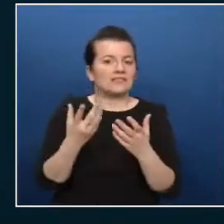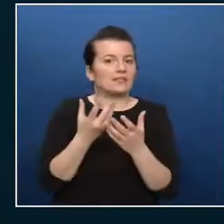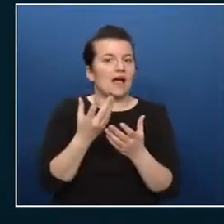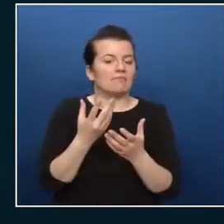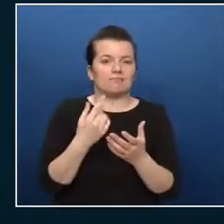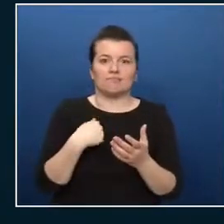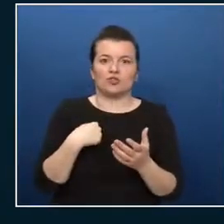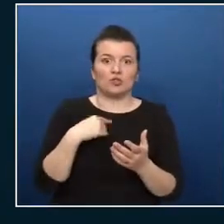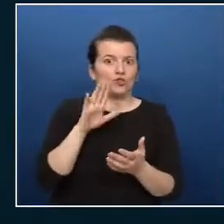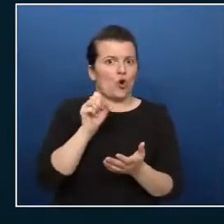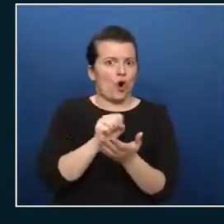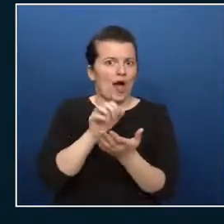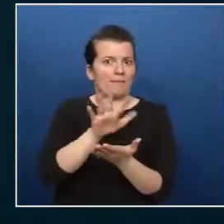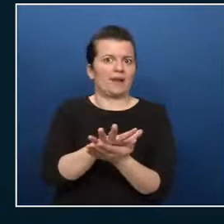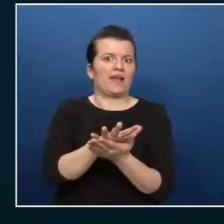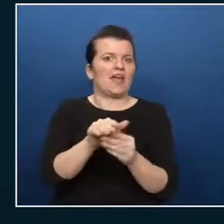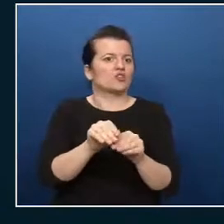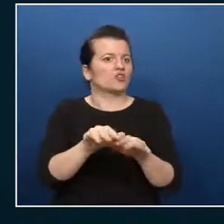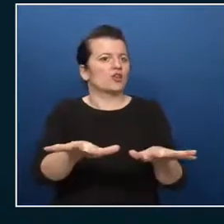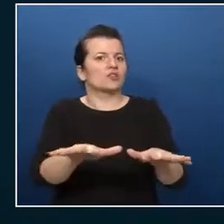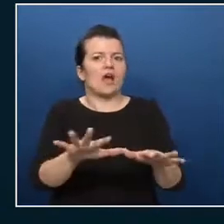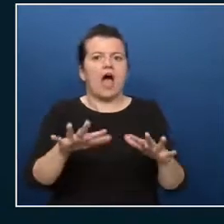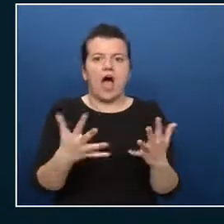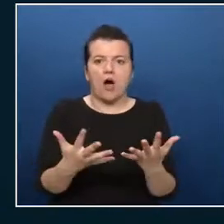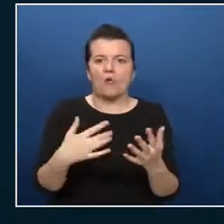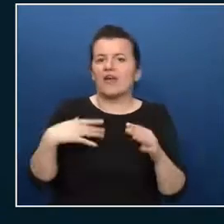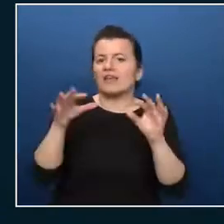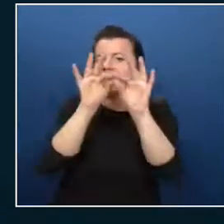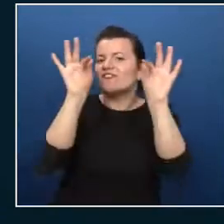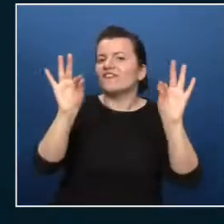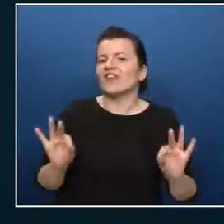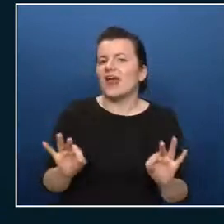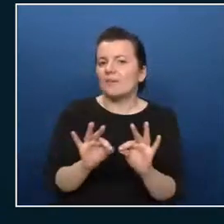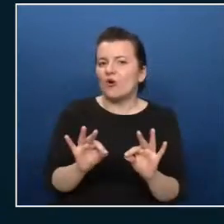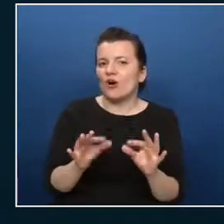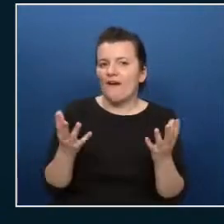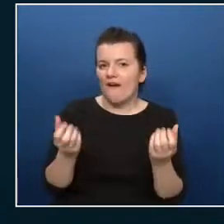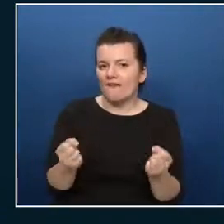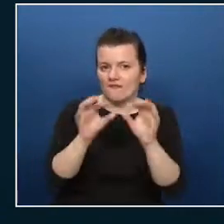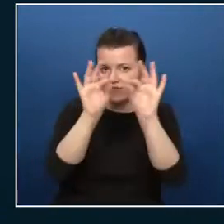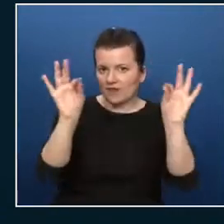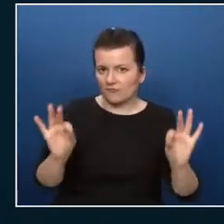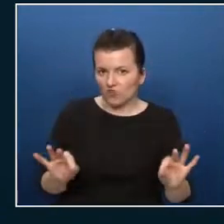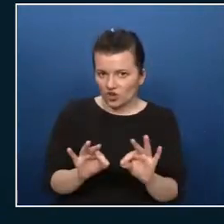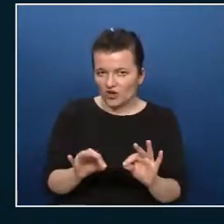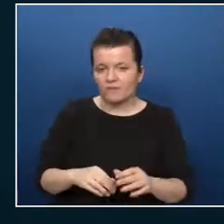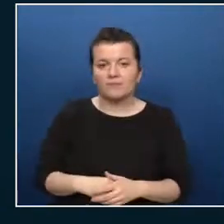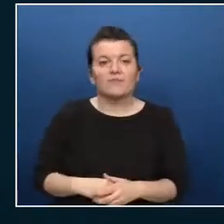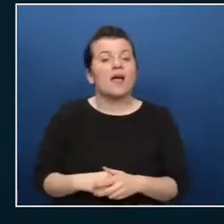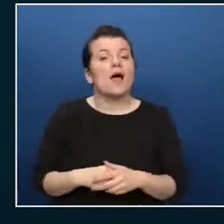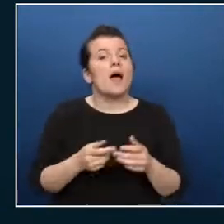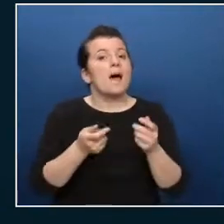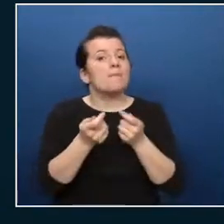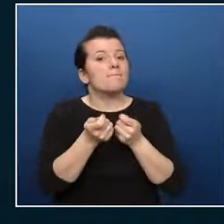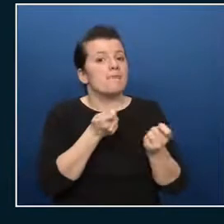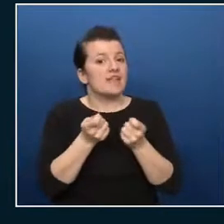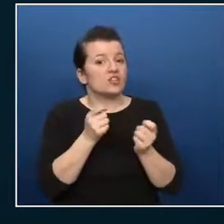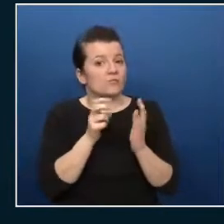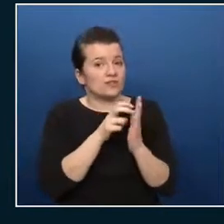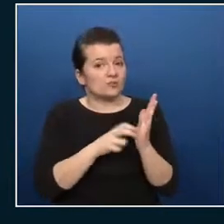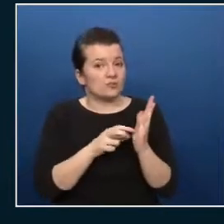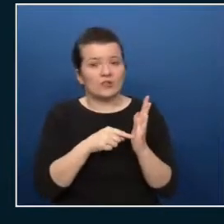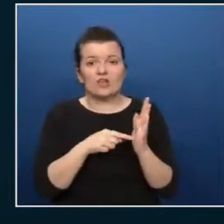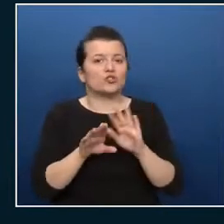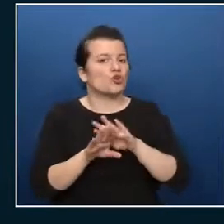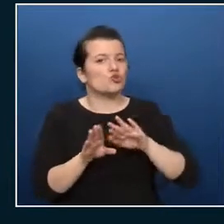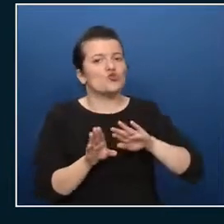just part of the whole landing zone framework right because you also have like a management subscription that's not the landing zone for your application but